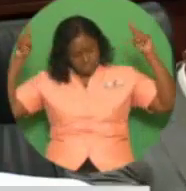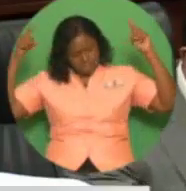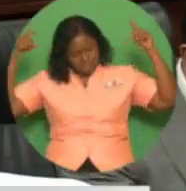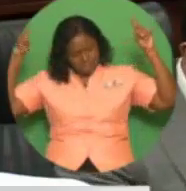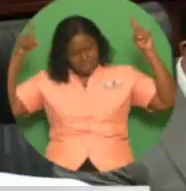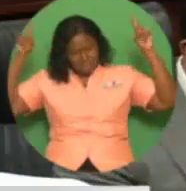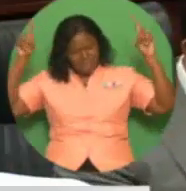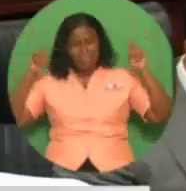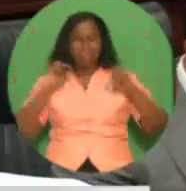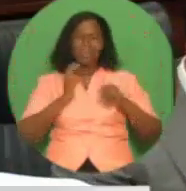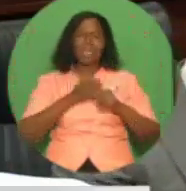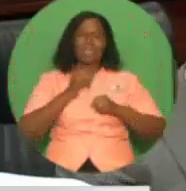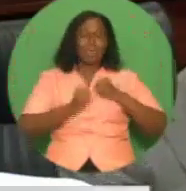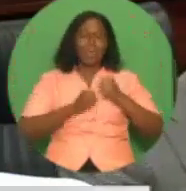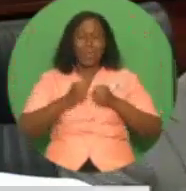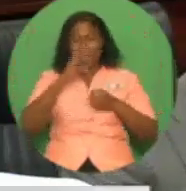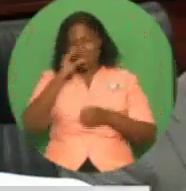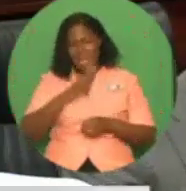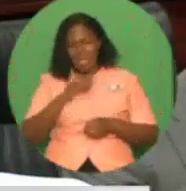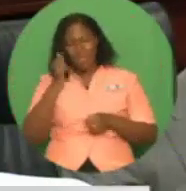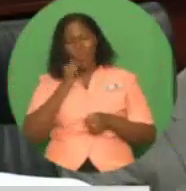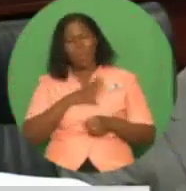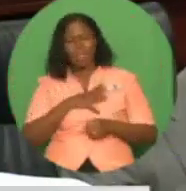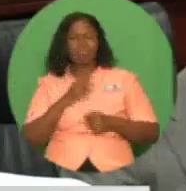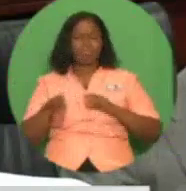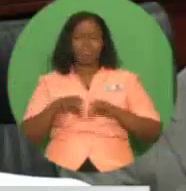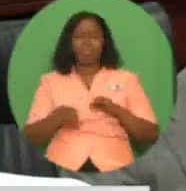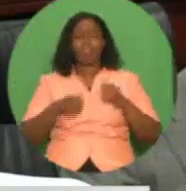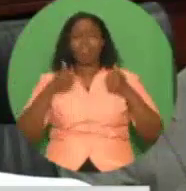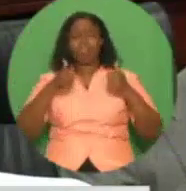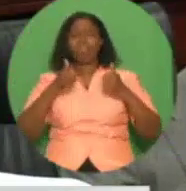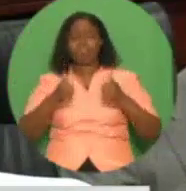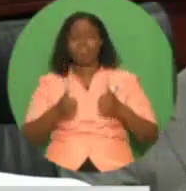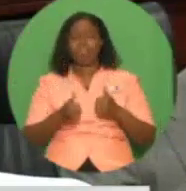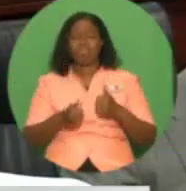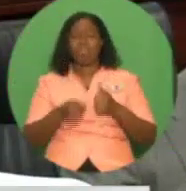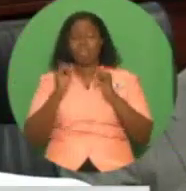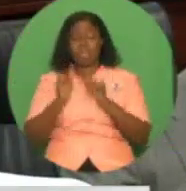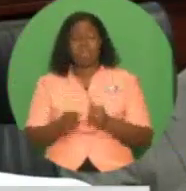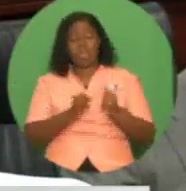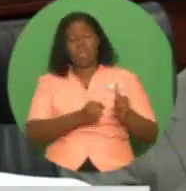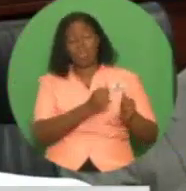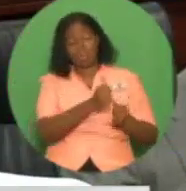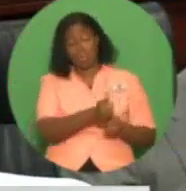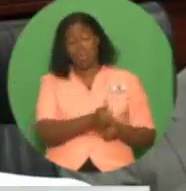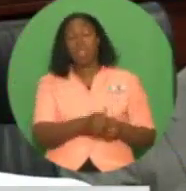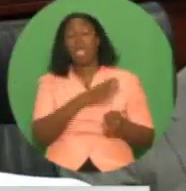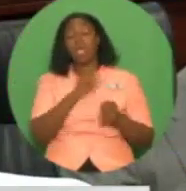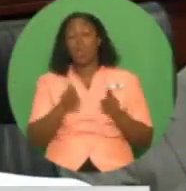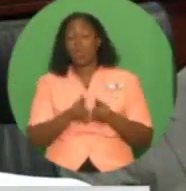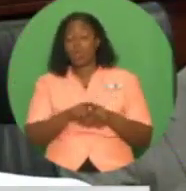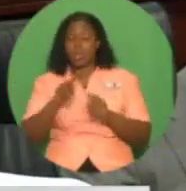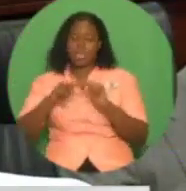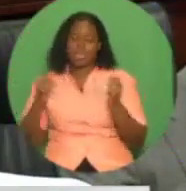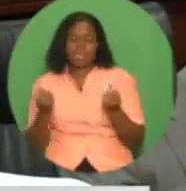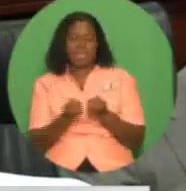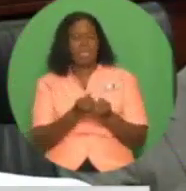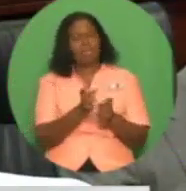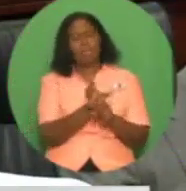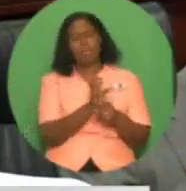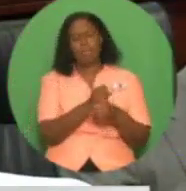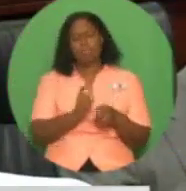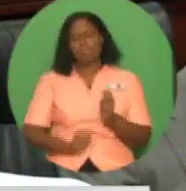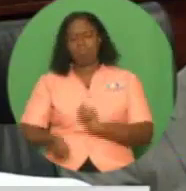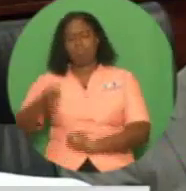athletes, both individuals and teams, in recent international games and tournaments. They are making our country proud,